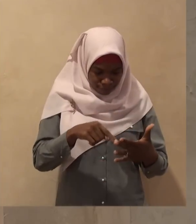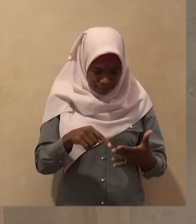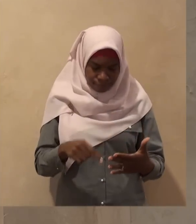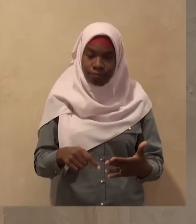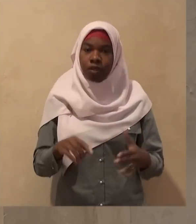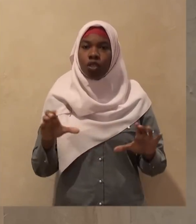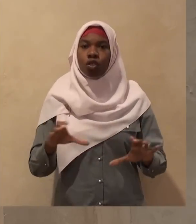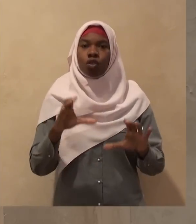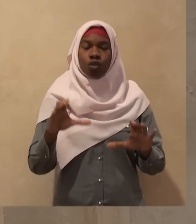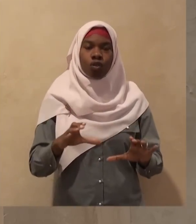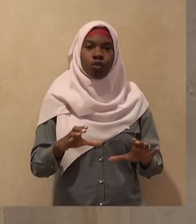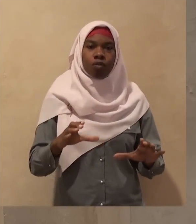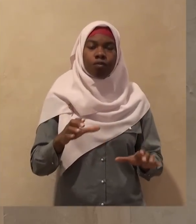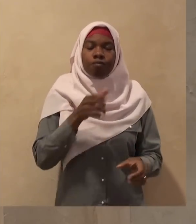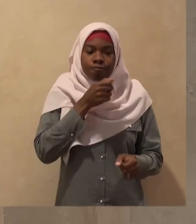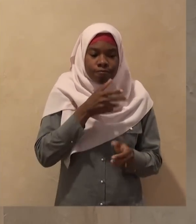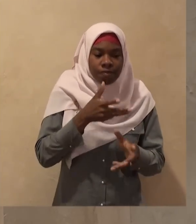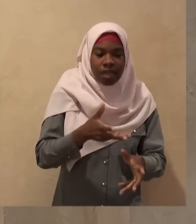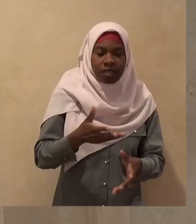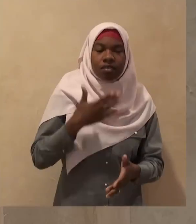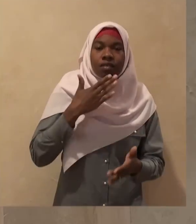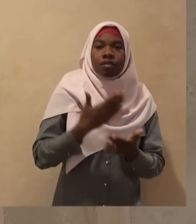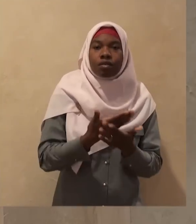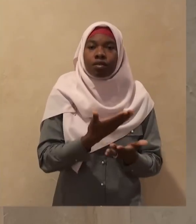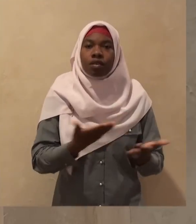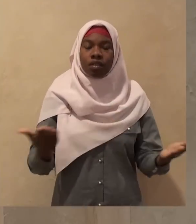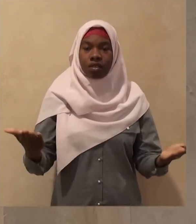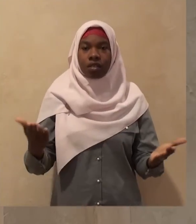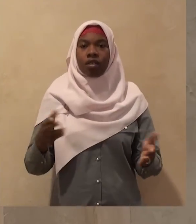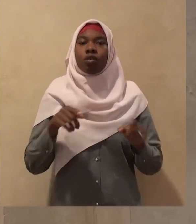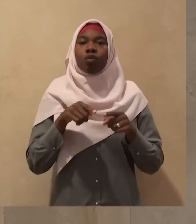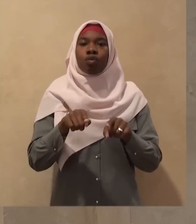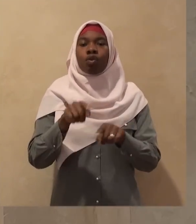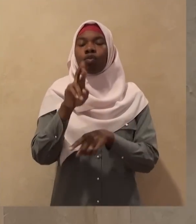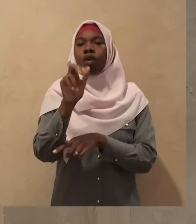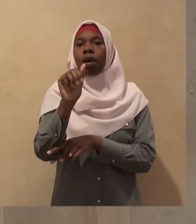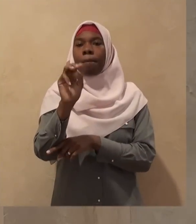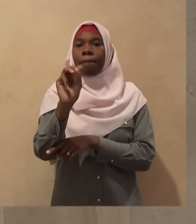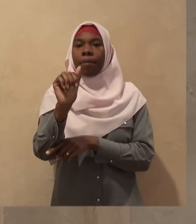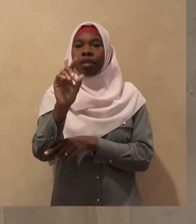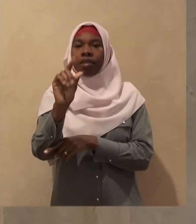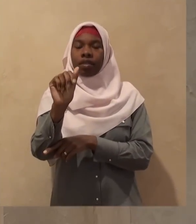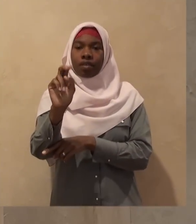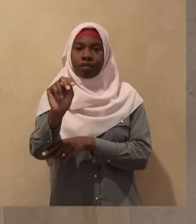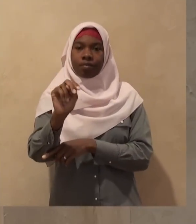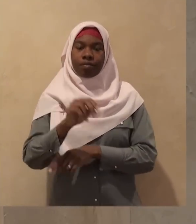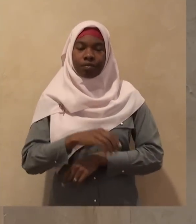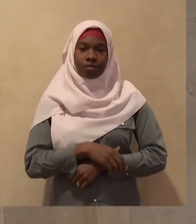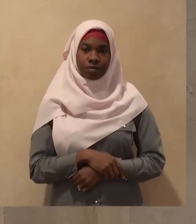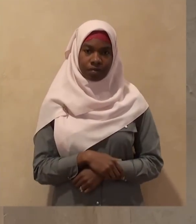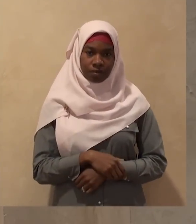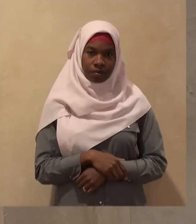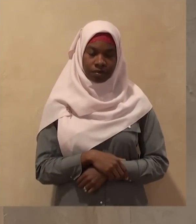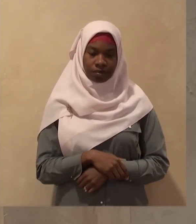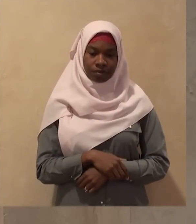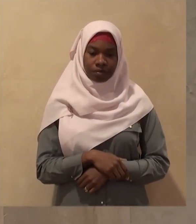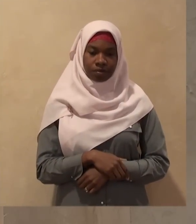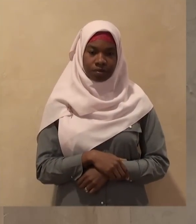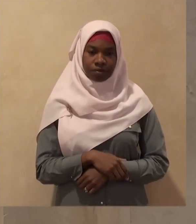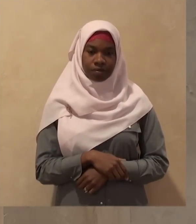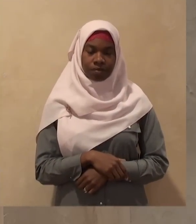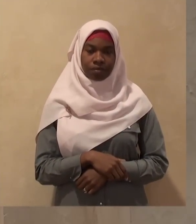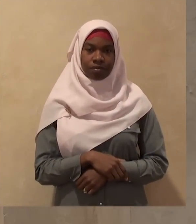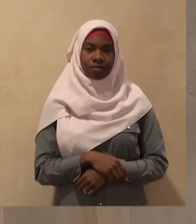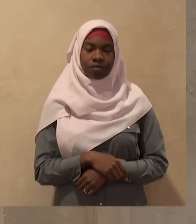back to the topic Allah subhanahu wa ta'ala singled out four months for special